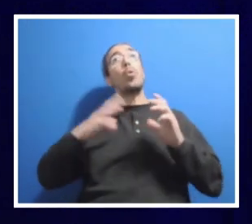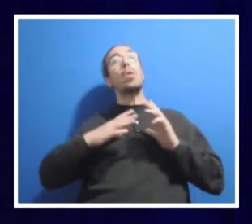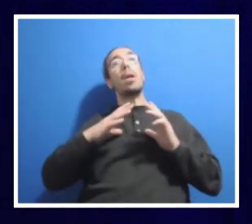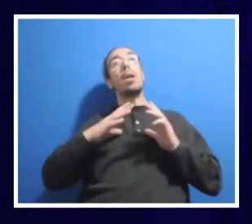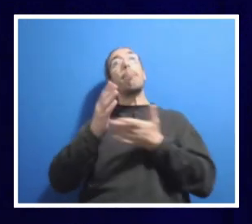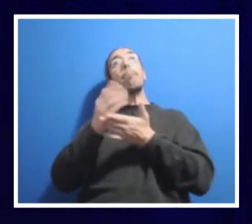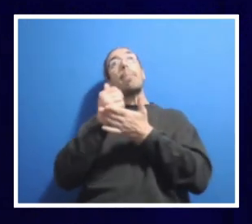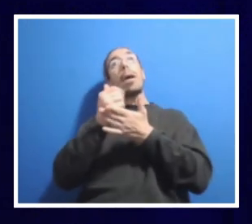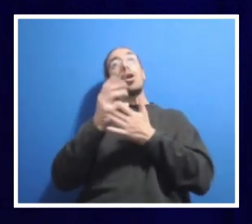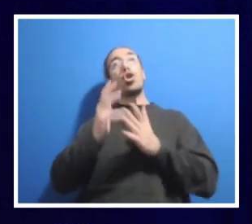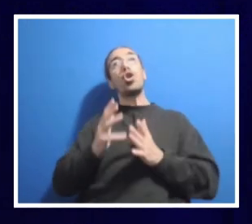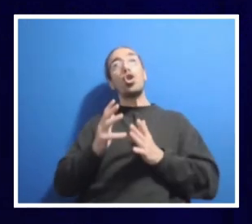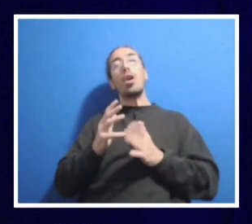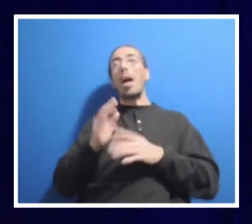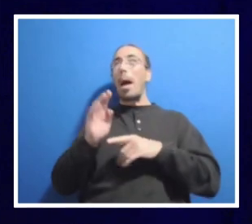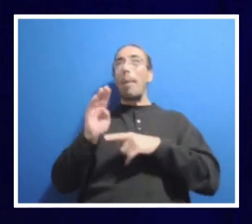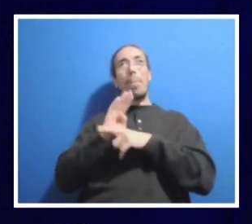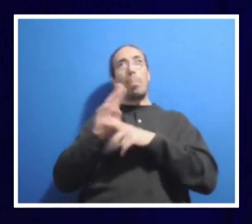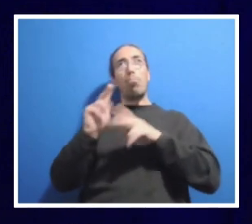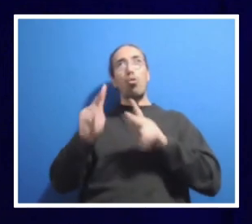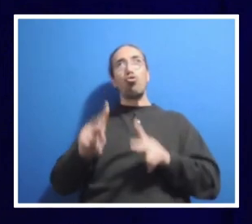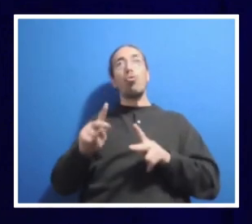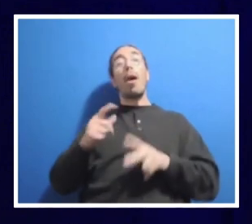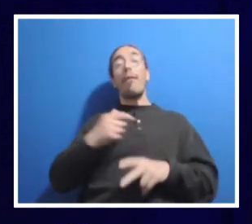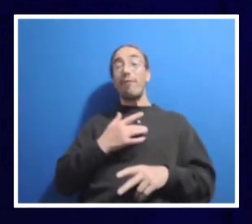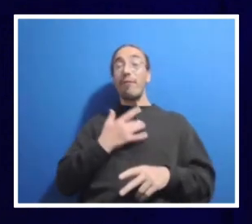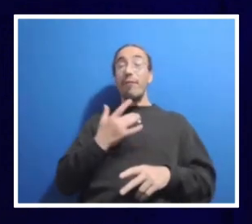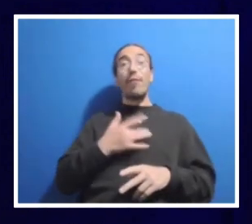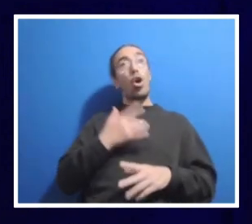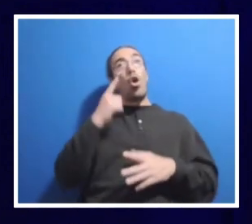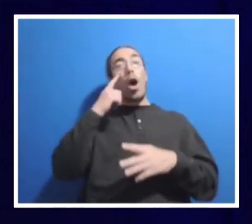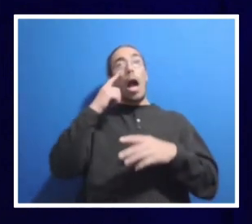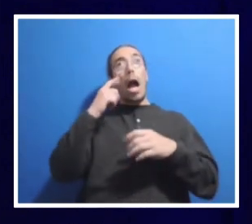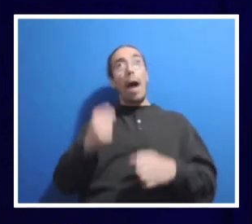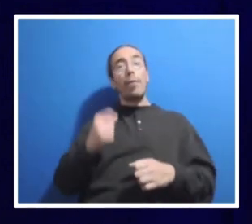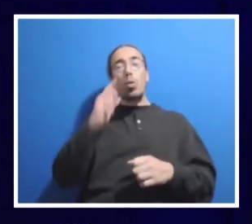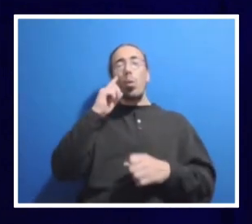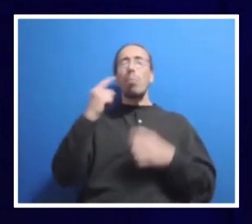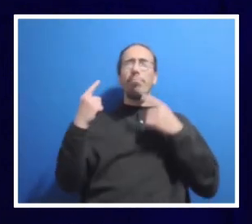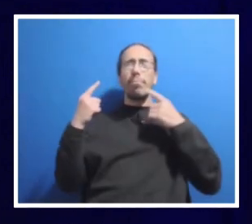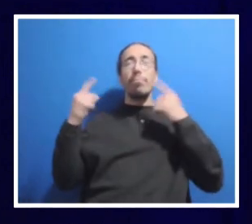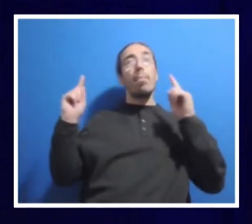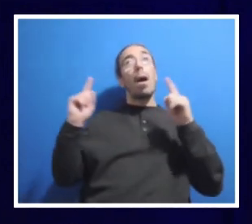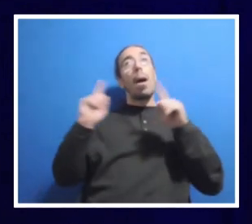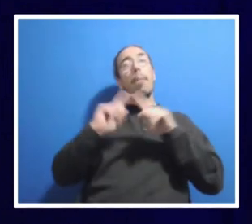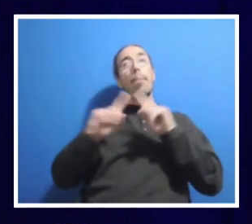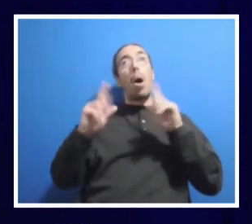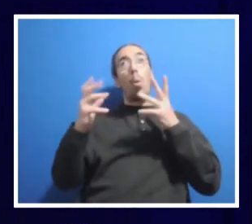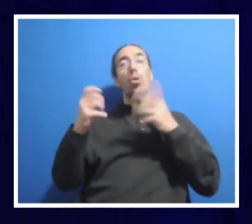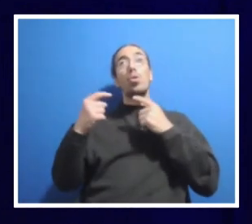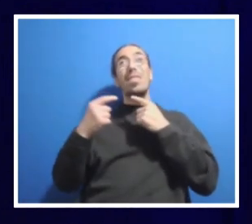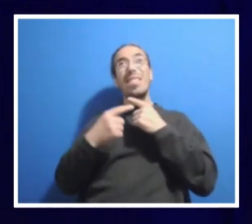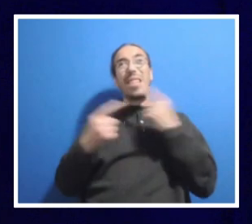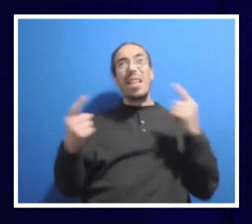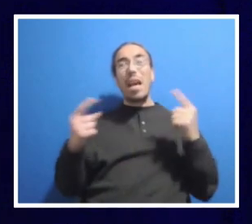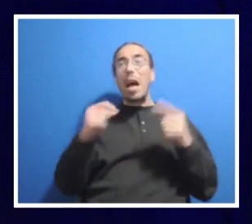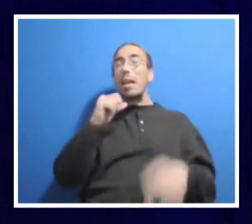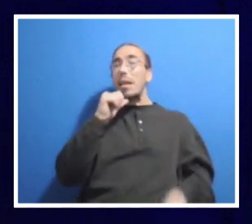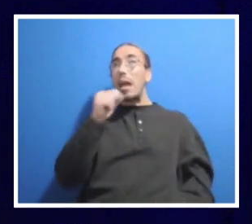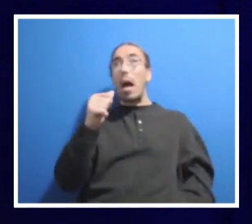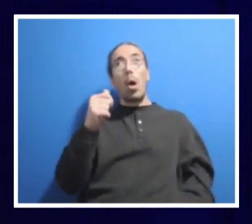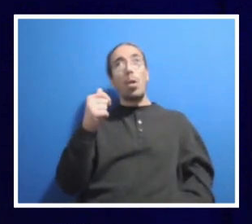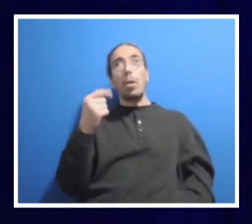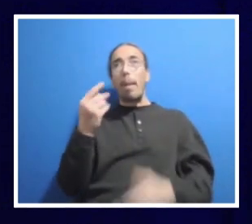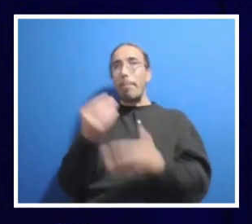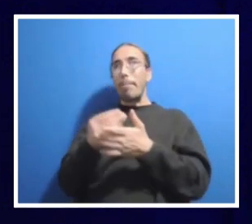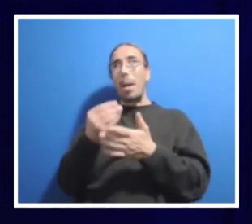a business person. I feel confident we'll get there. But I want to say it's not just the money. It's